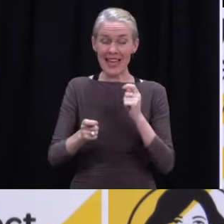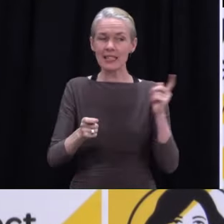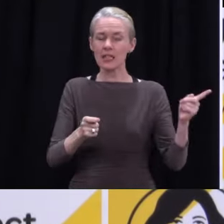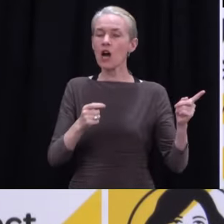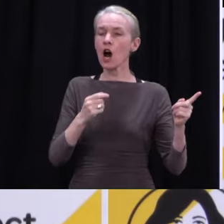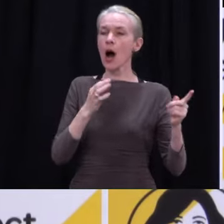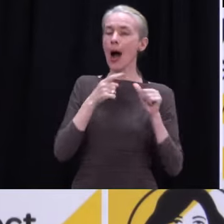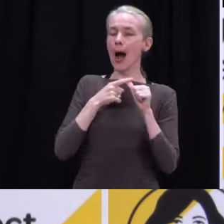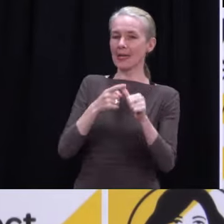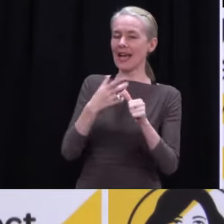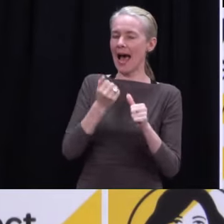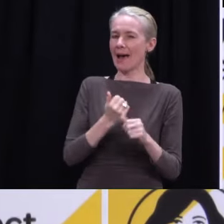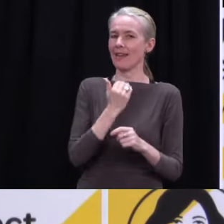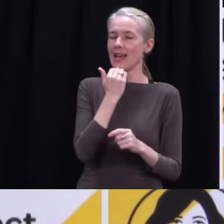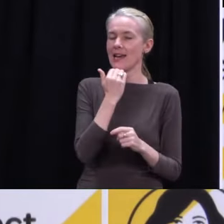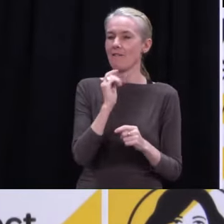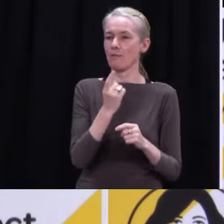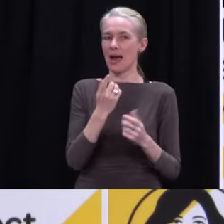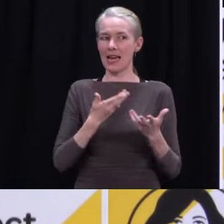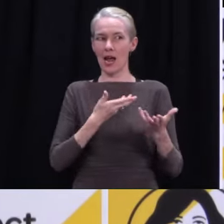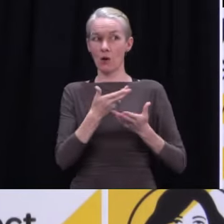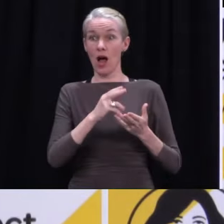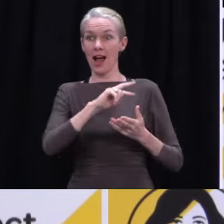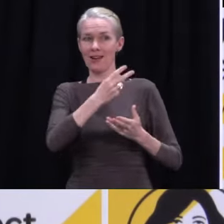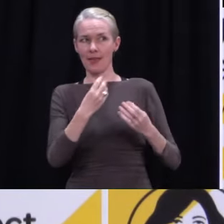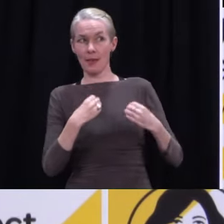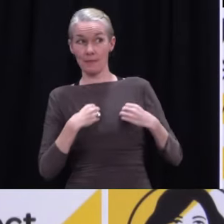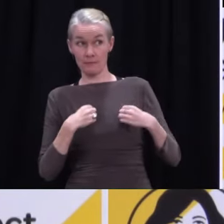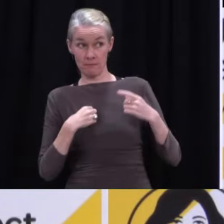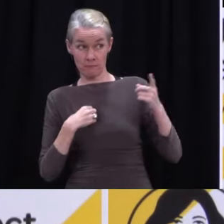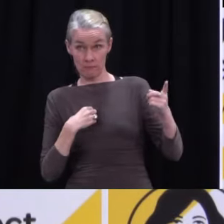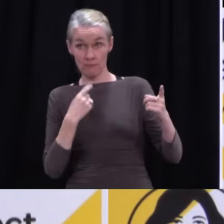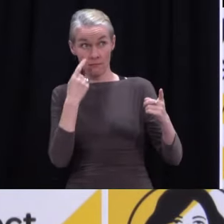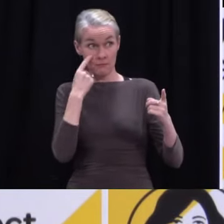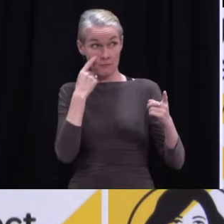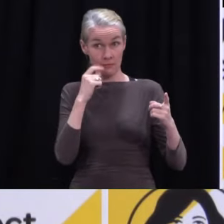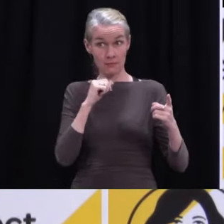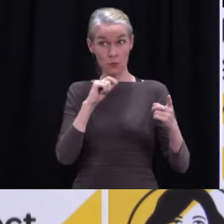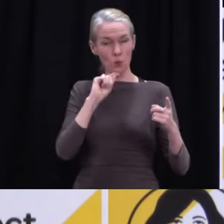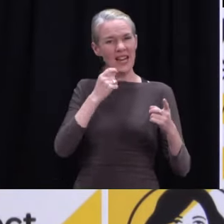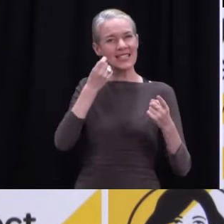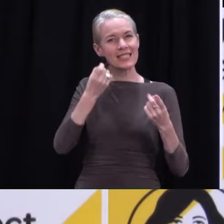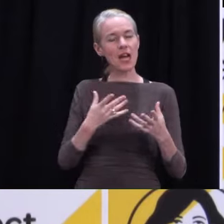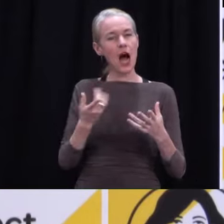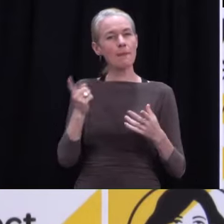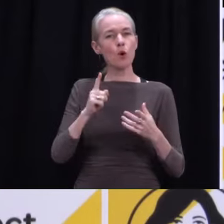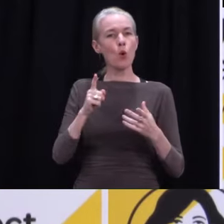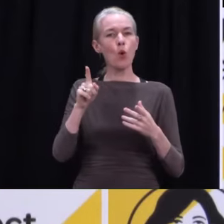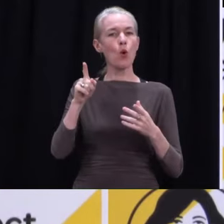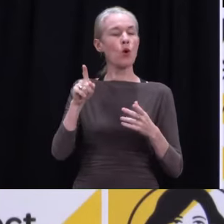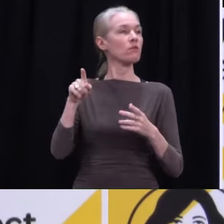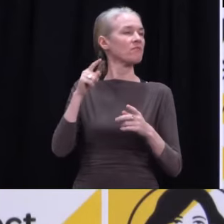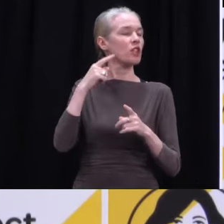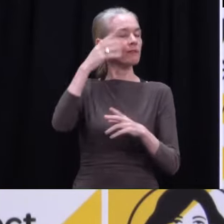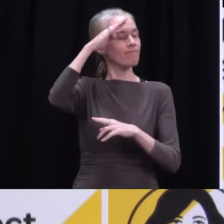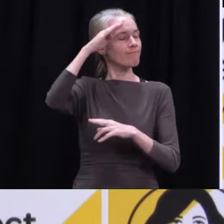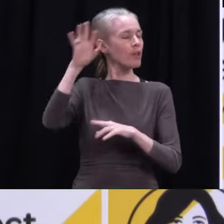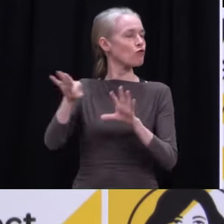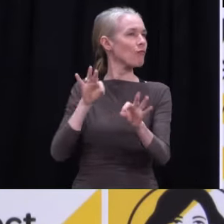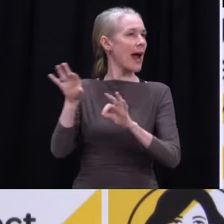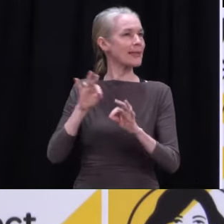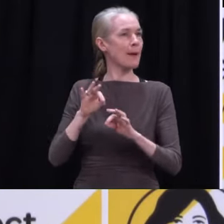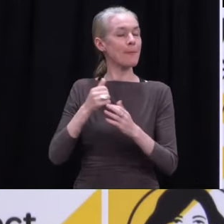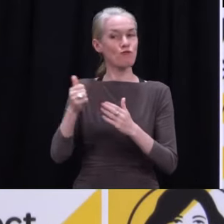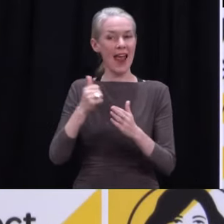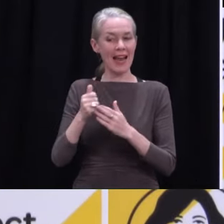to help support that new testing, that new surveillance testing, for people who will be going across the boundary,